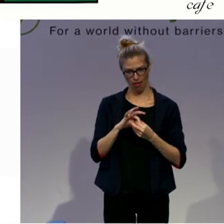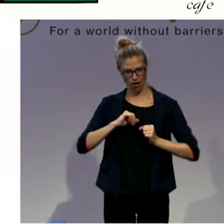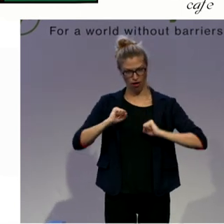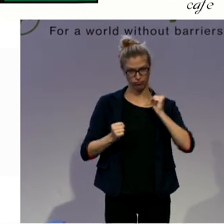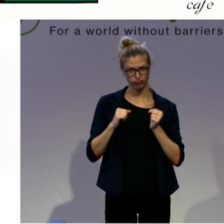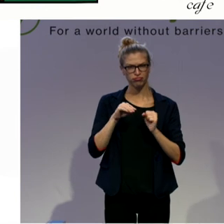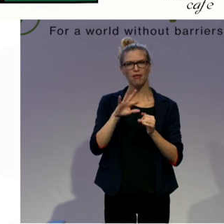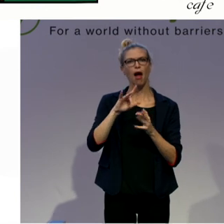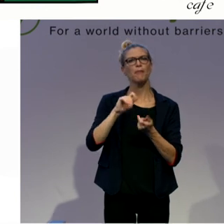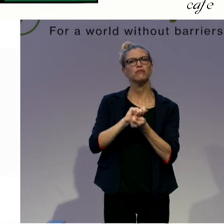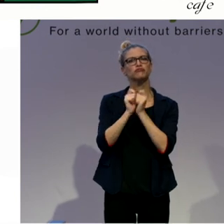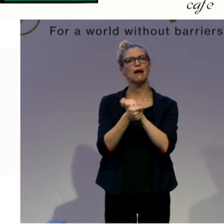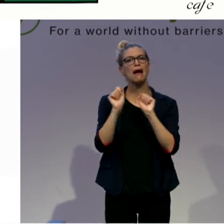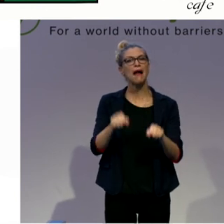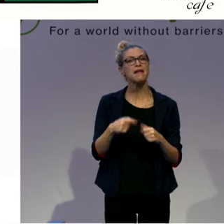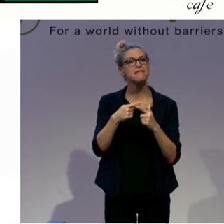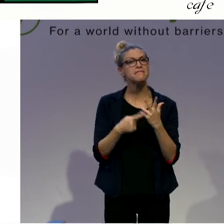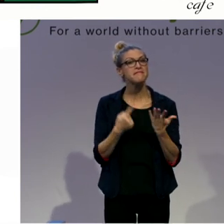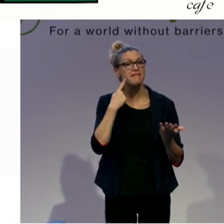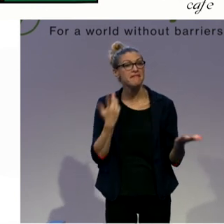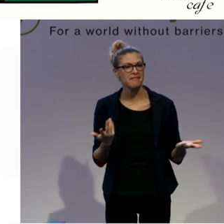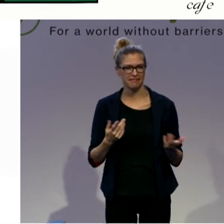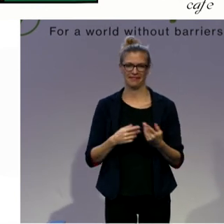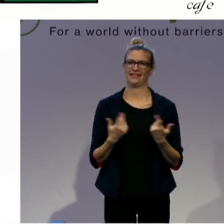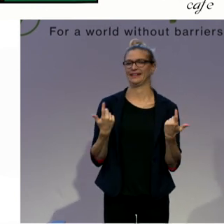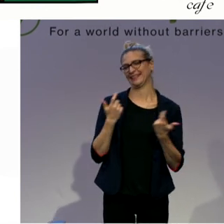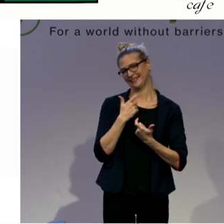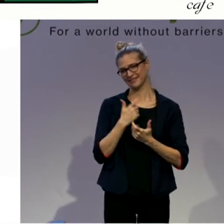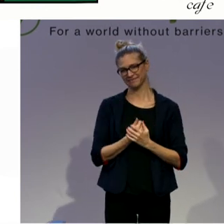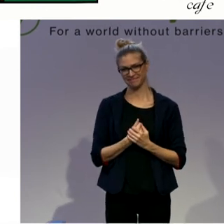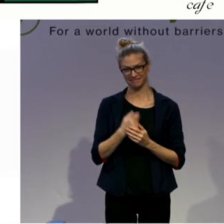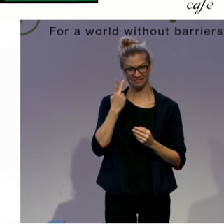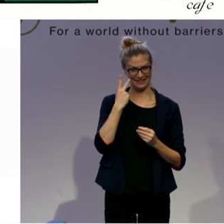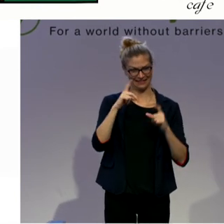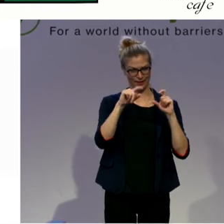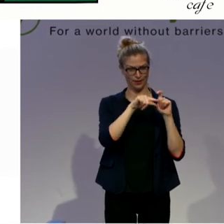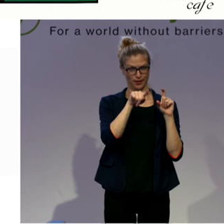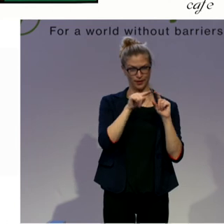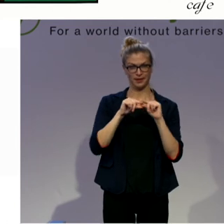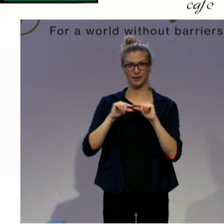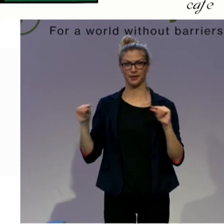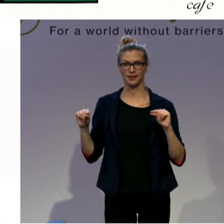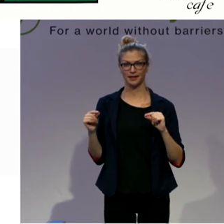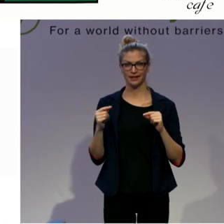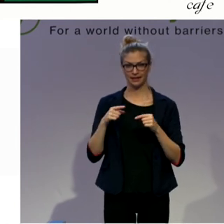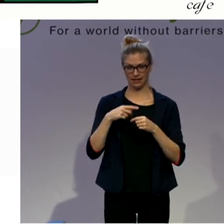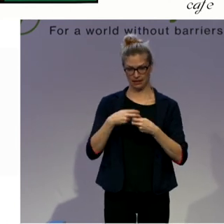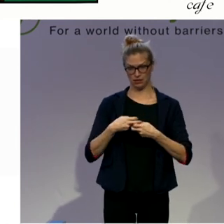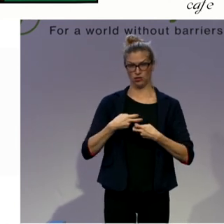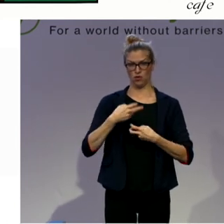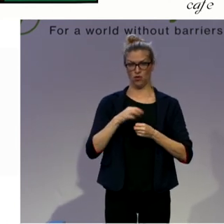It absolutely changes our shape. It makes us longer. It's not a strong